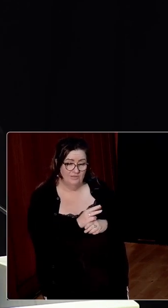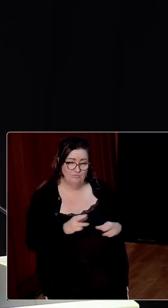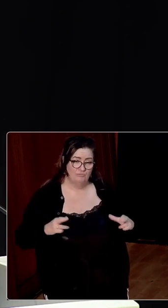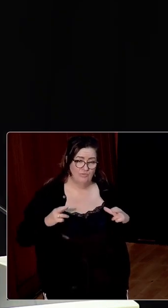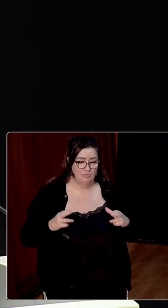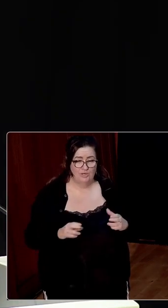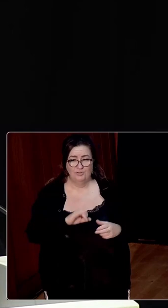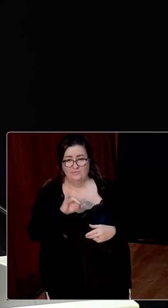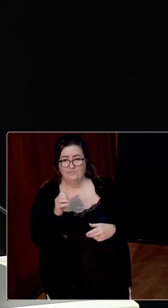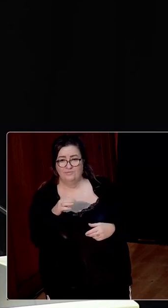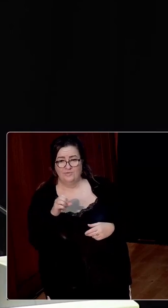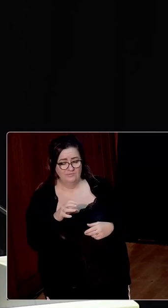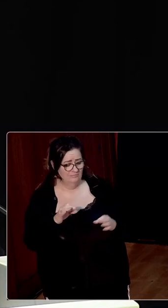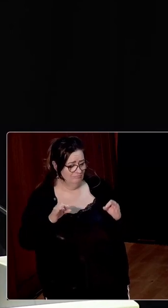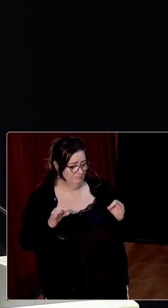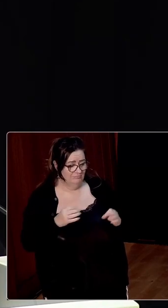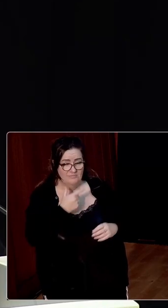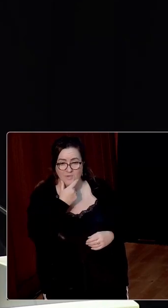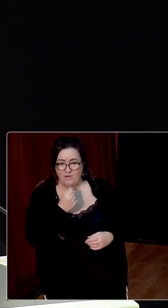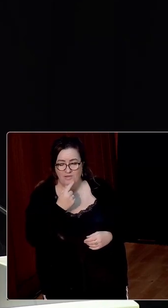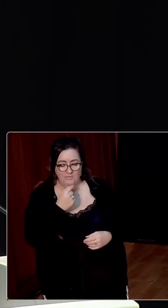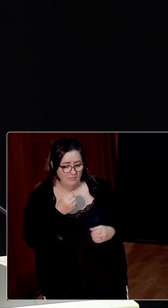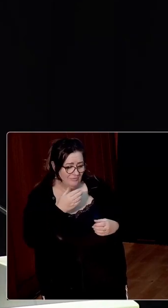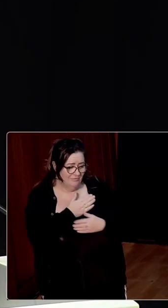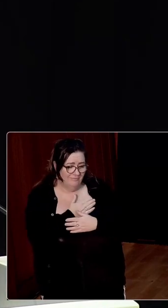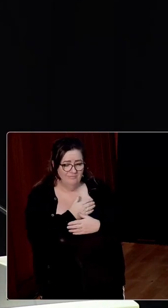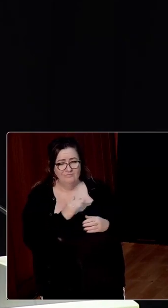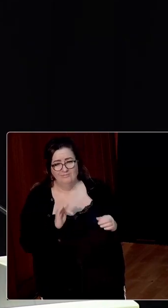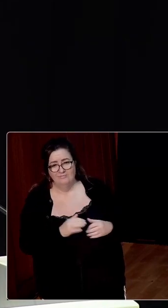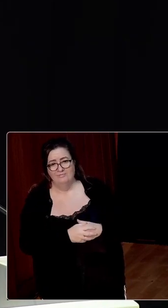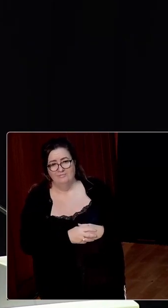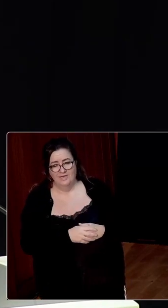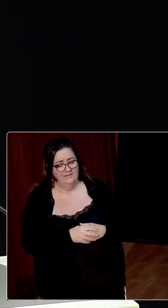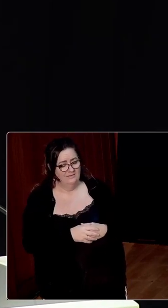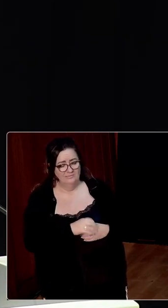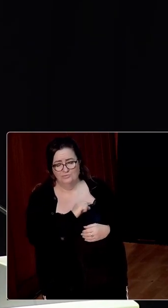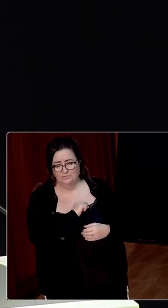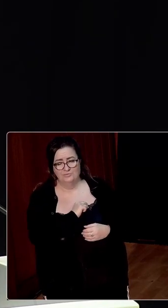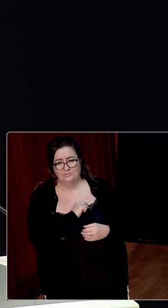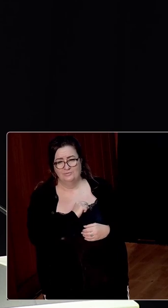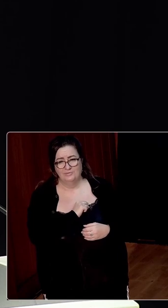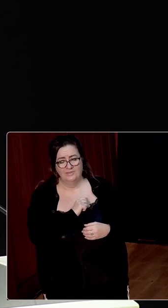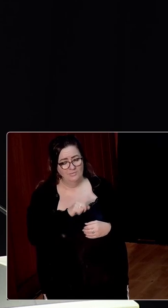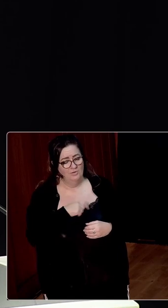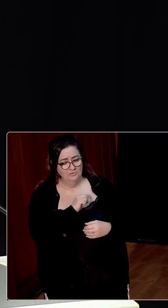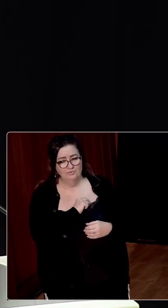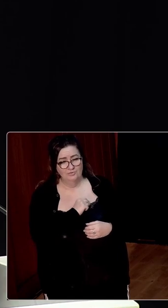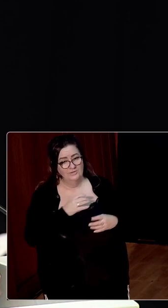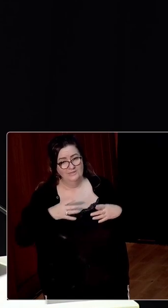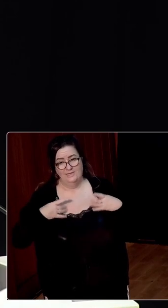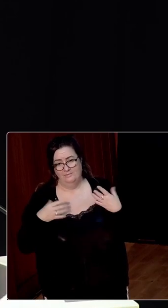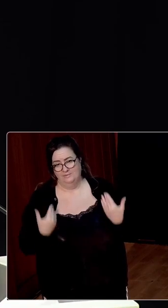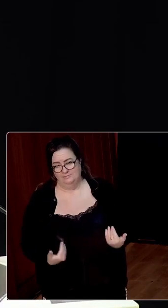proud of James, for he was an excellent boy as well as a most lovable character. Of that I am sure, and I am also sure he is